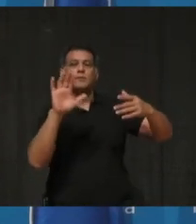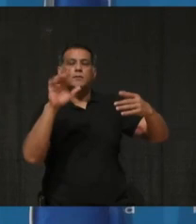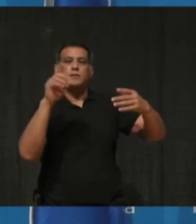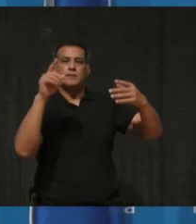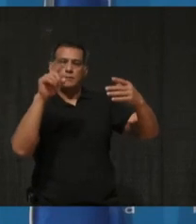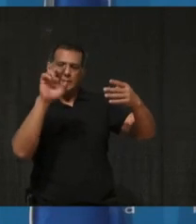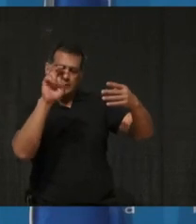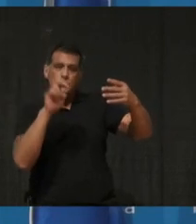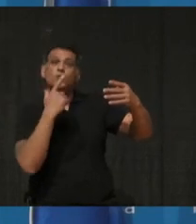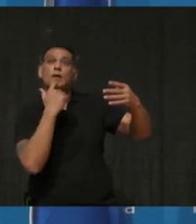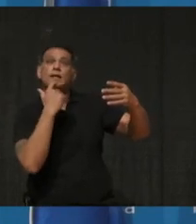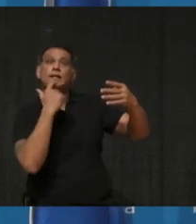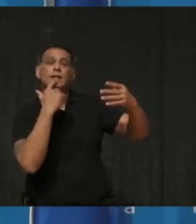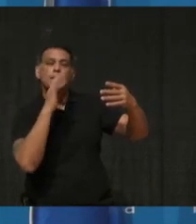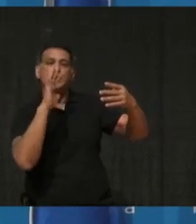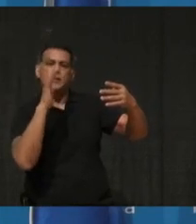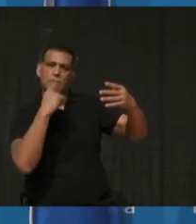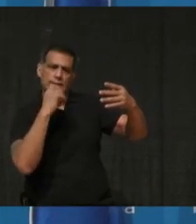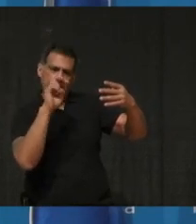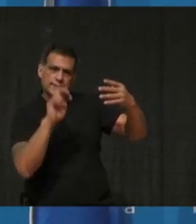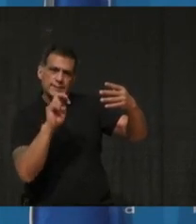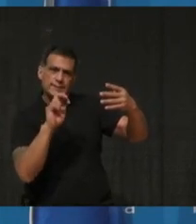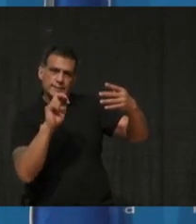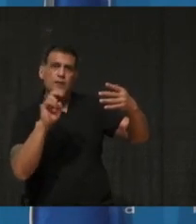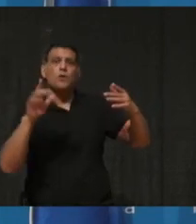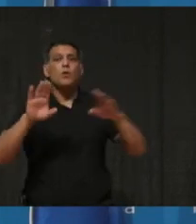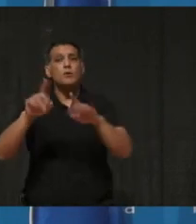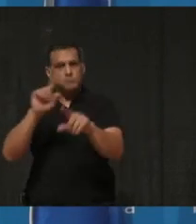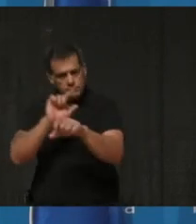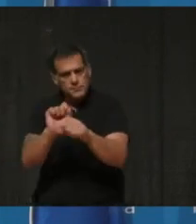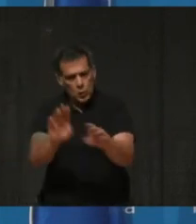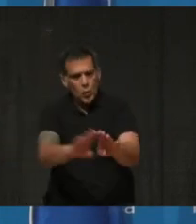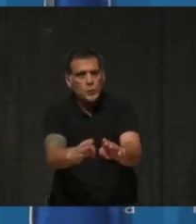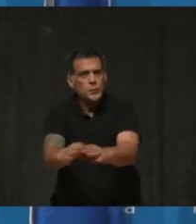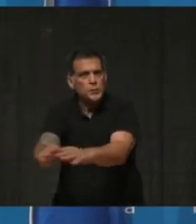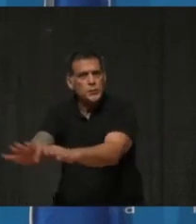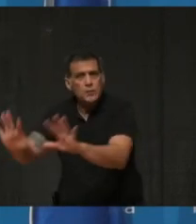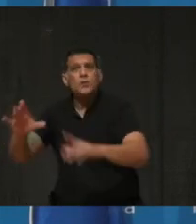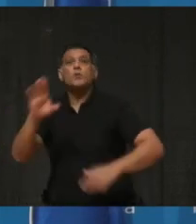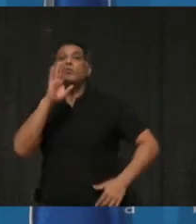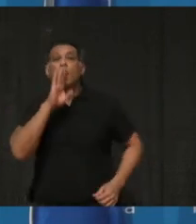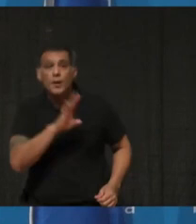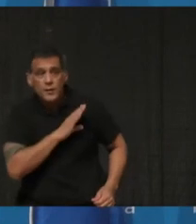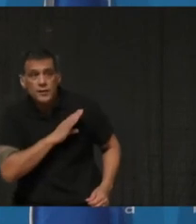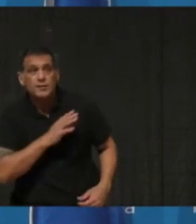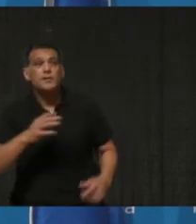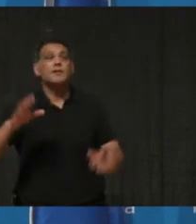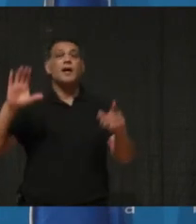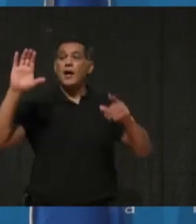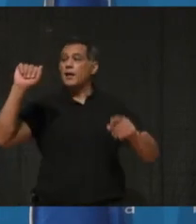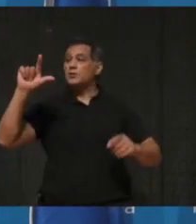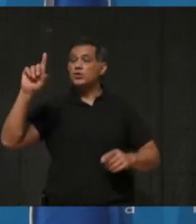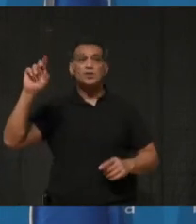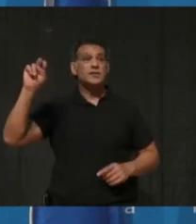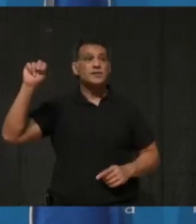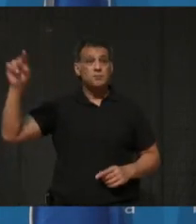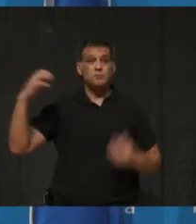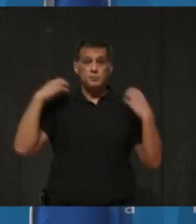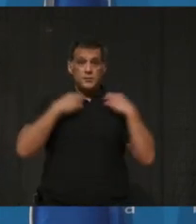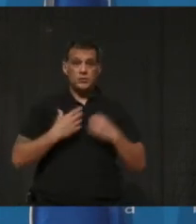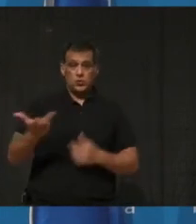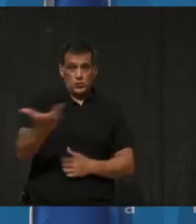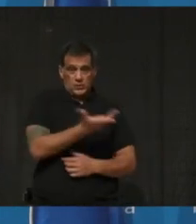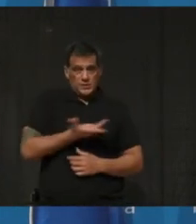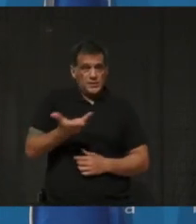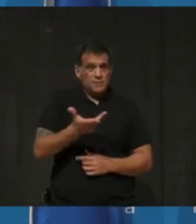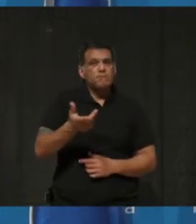reopenings. In the meantime, along with Brampton Mayor Patrick Brown and Caledon Mayor Alan Thompson, we